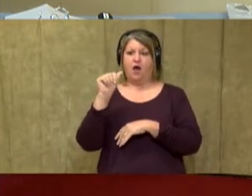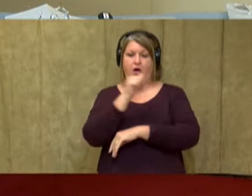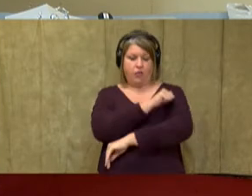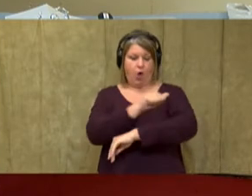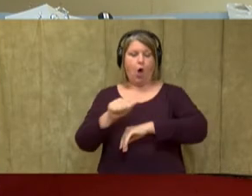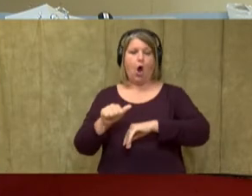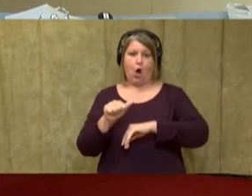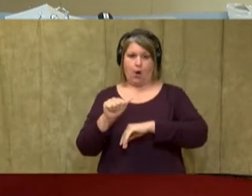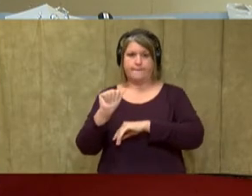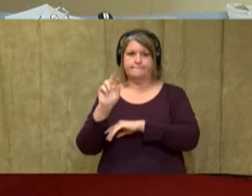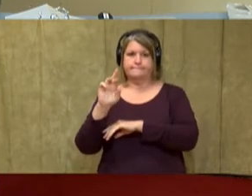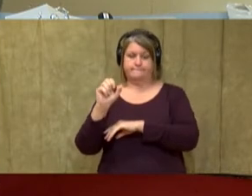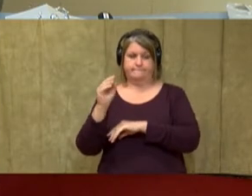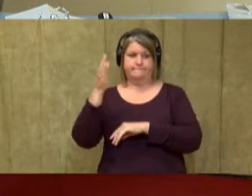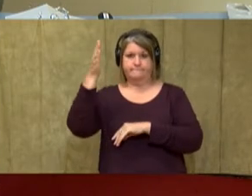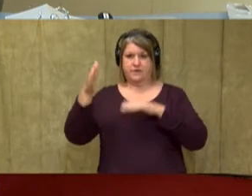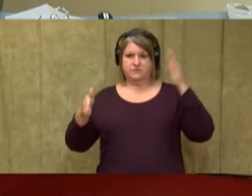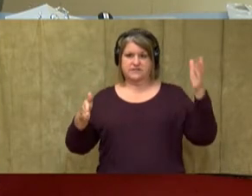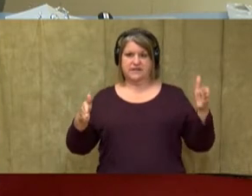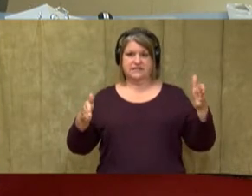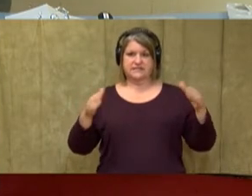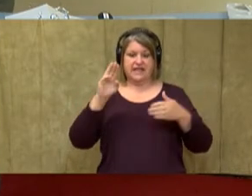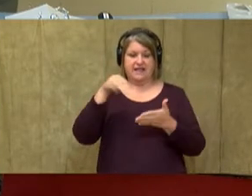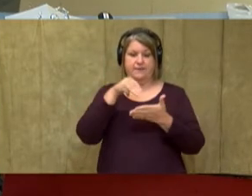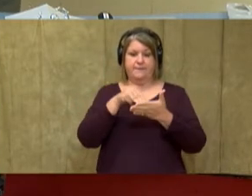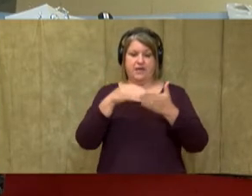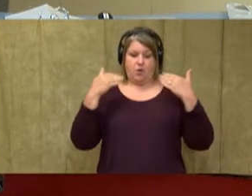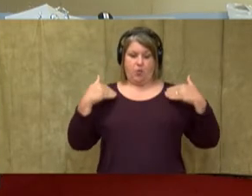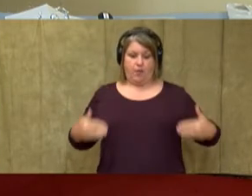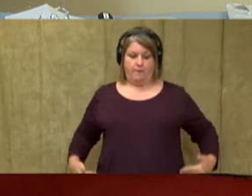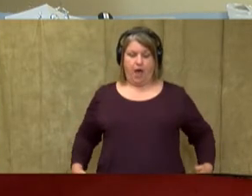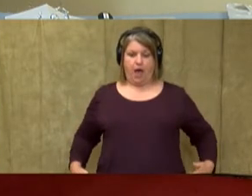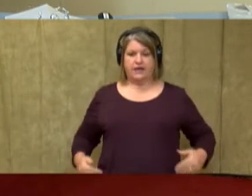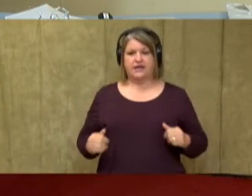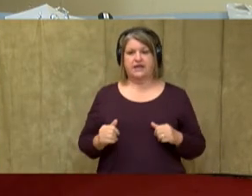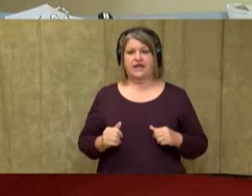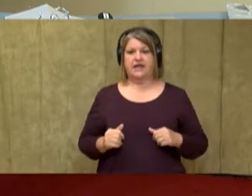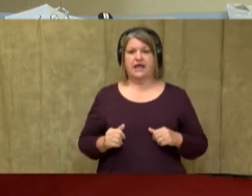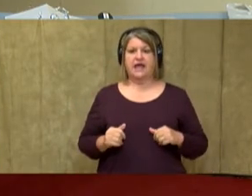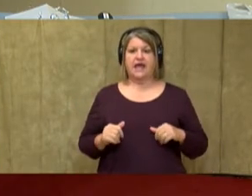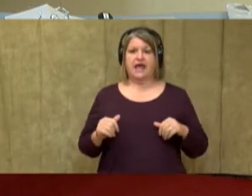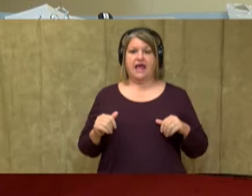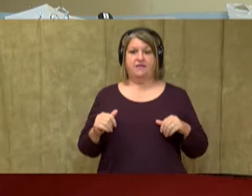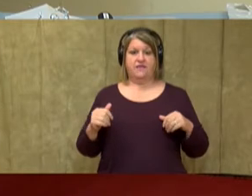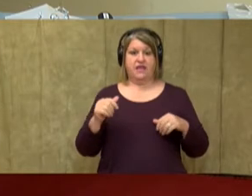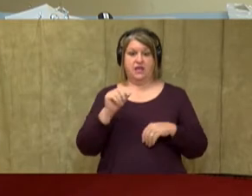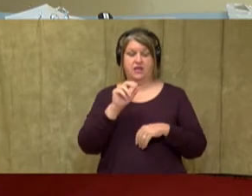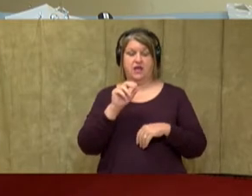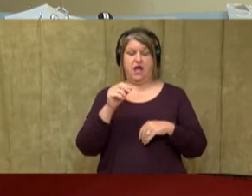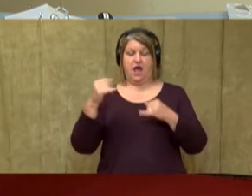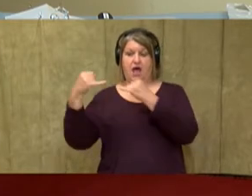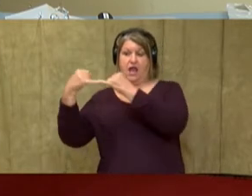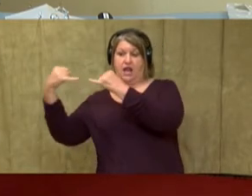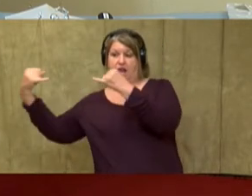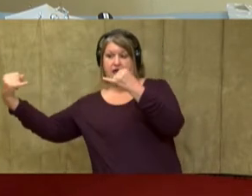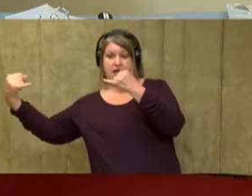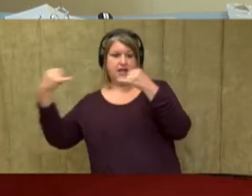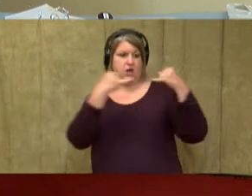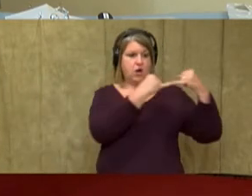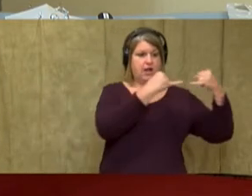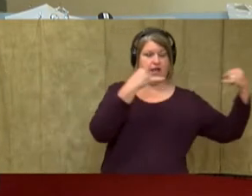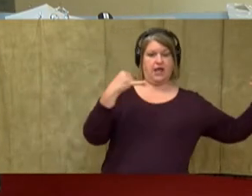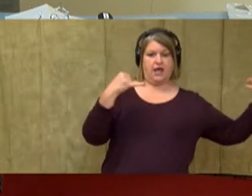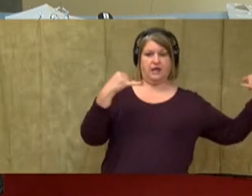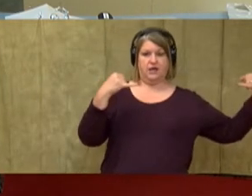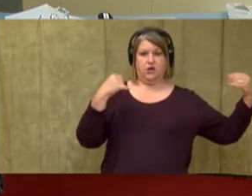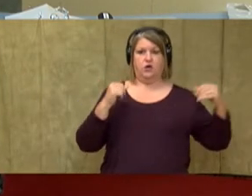the middle, we're going to put the body or the torso. And we're going to do two horizontal lines on the sides to help us give us room for our legs down at the